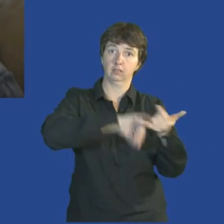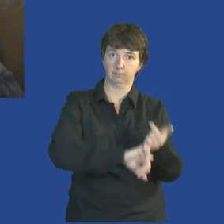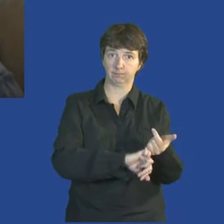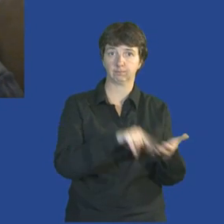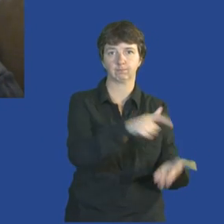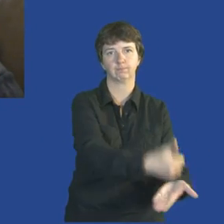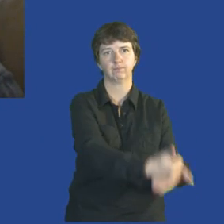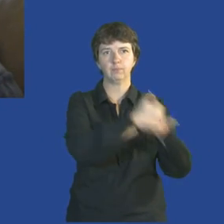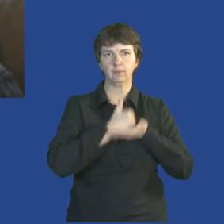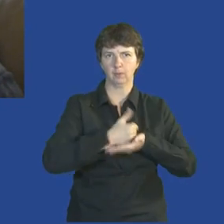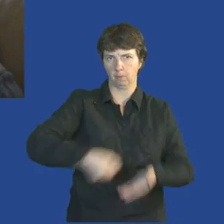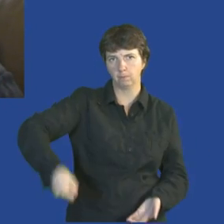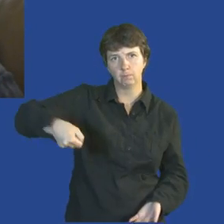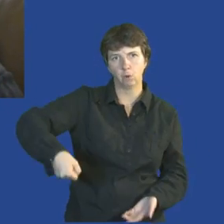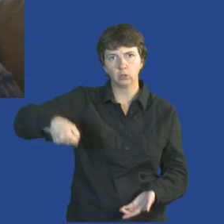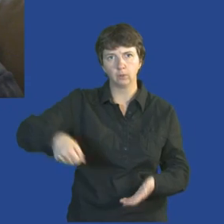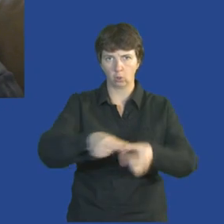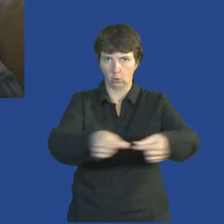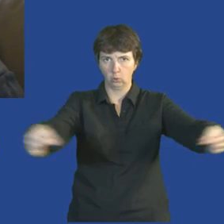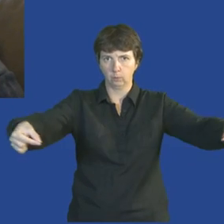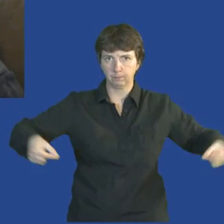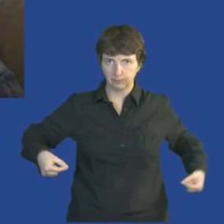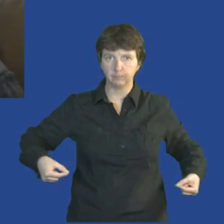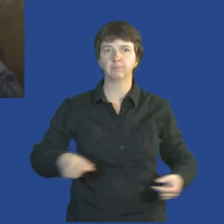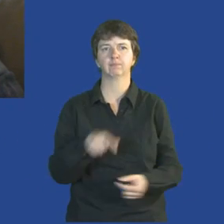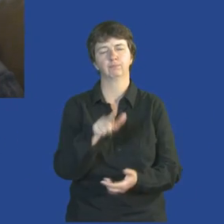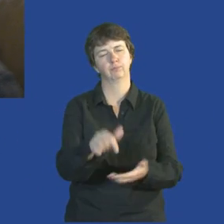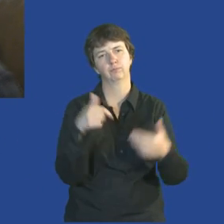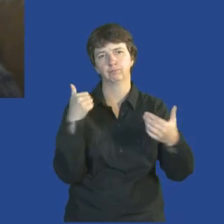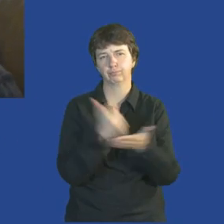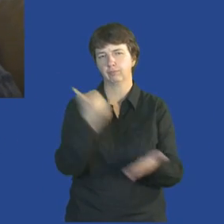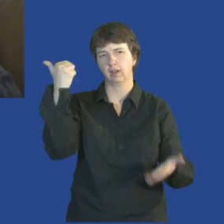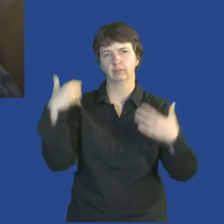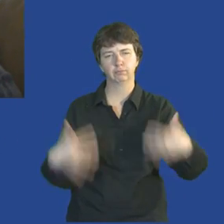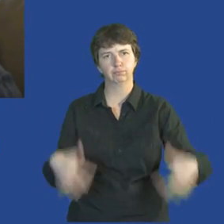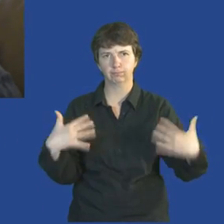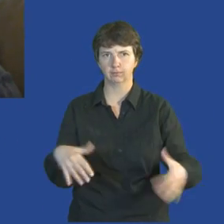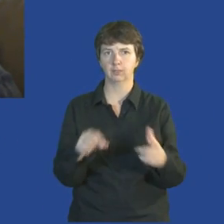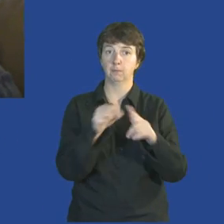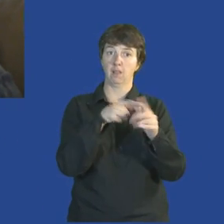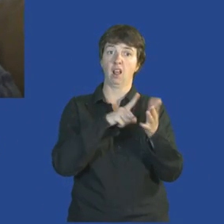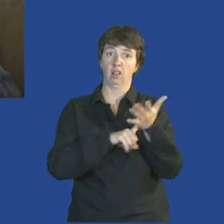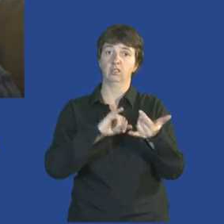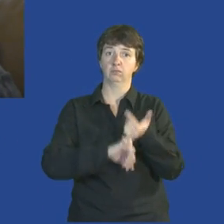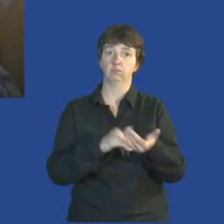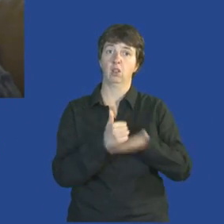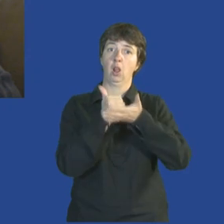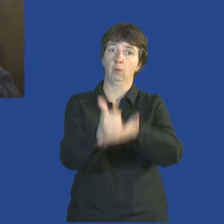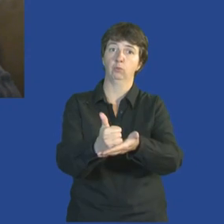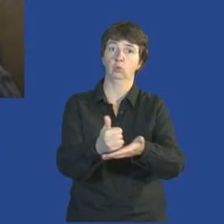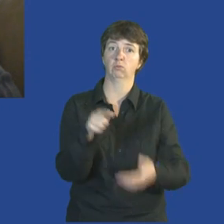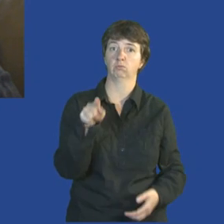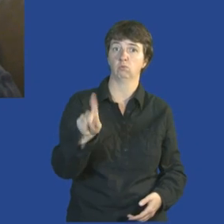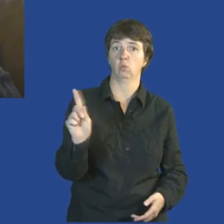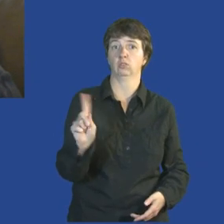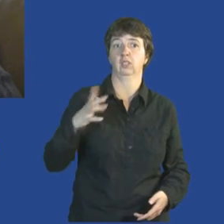get a portable hearing loop put in and they were brilliant. Let POWs help you to